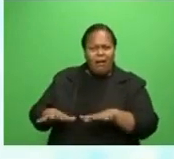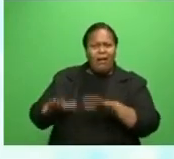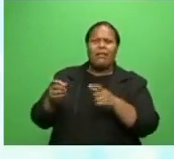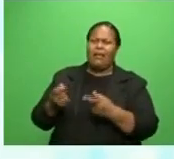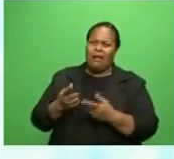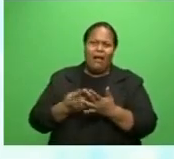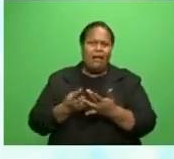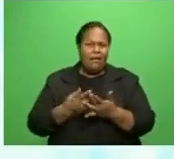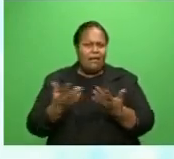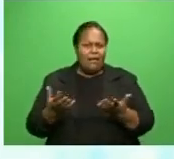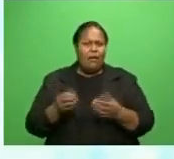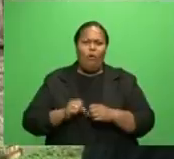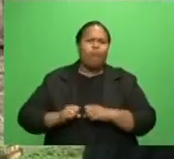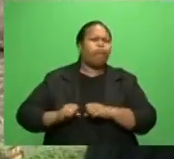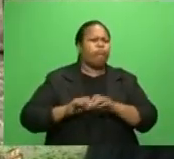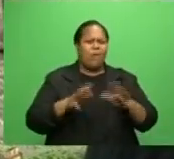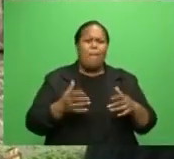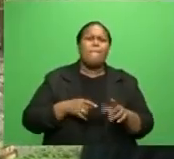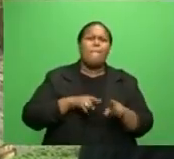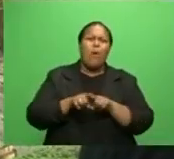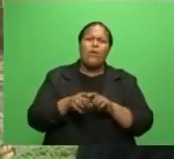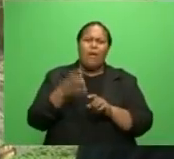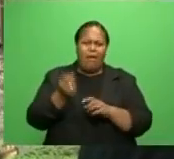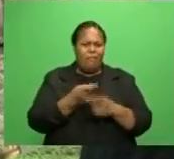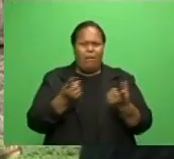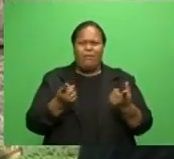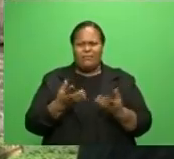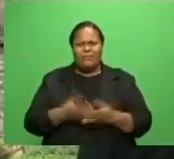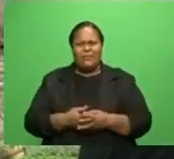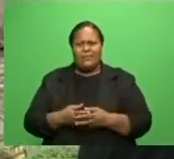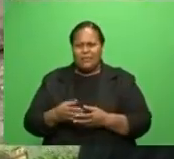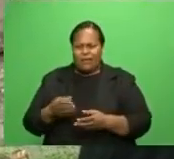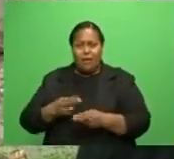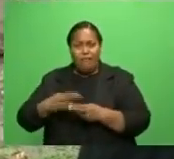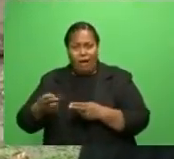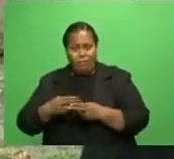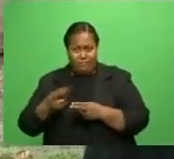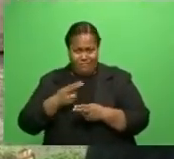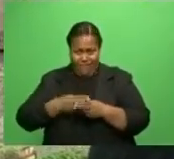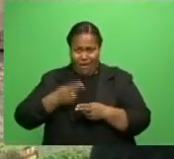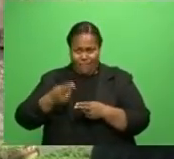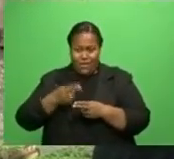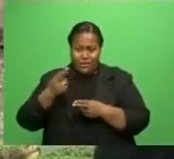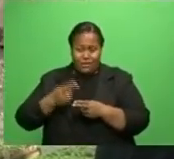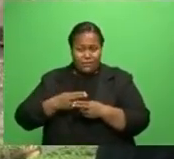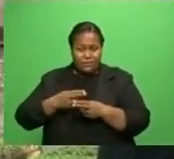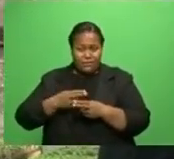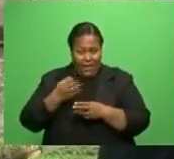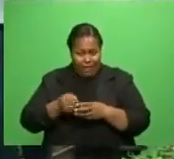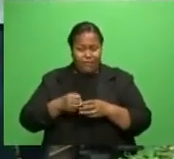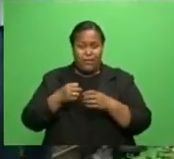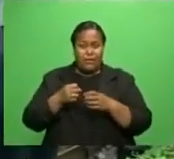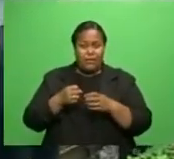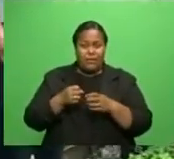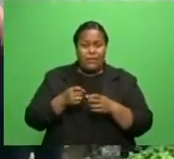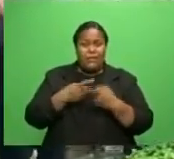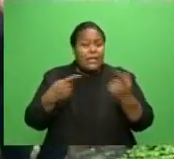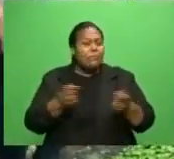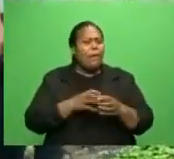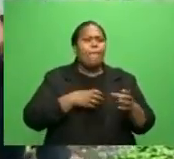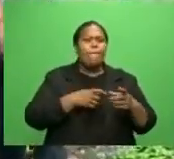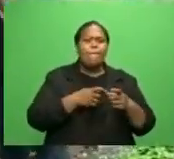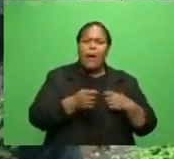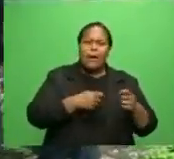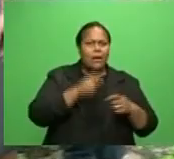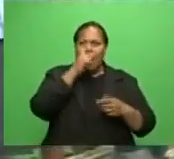regard to agricultural commodities. Sambetho Advisory Councilor Vinash Rai stated the farmers are grateful that